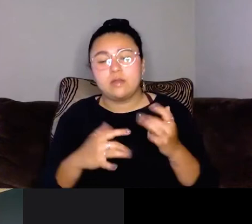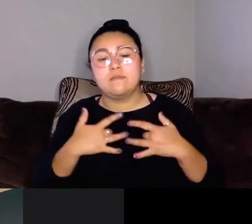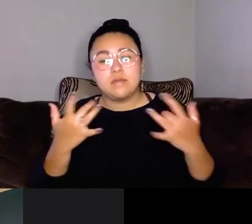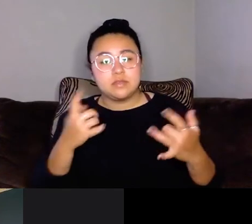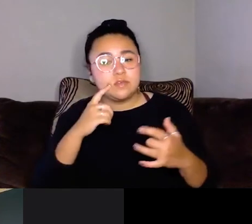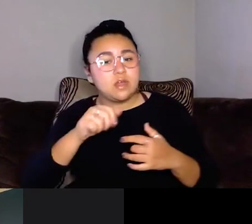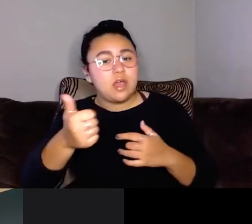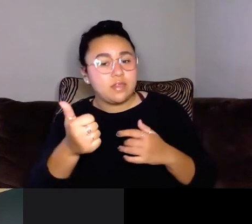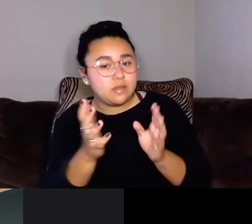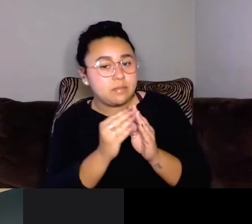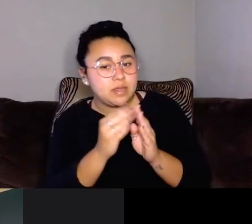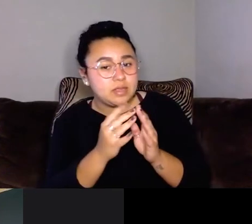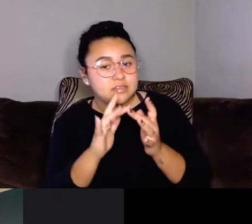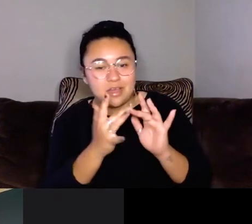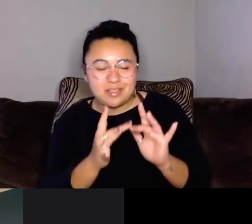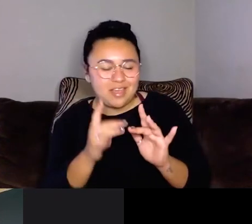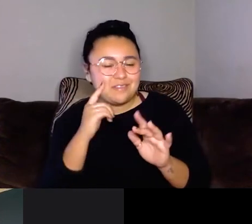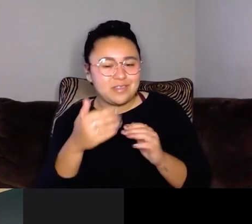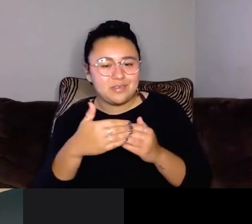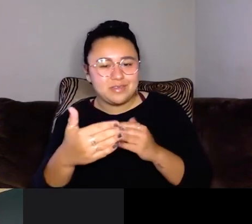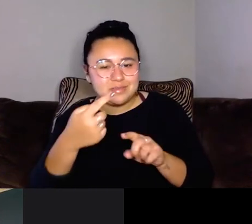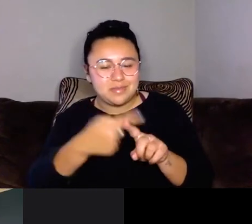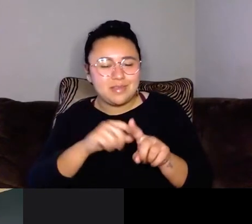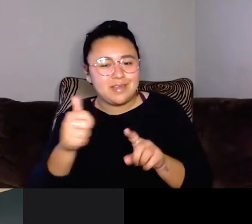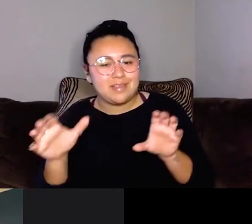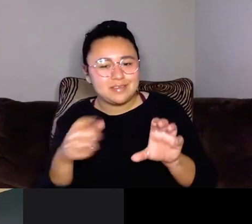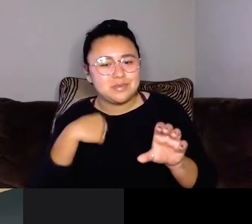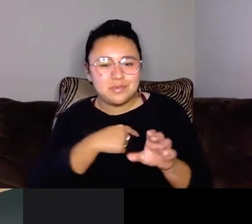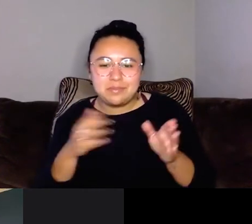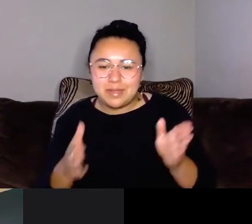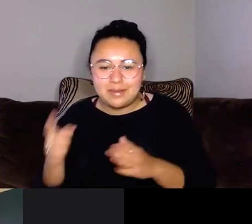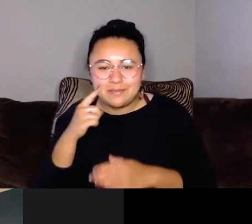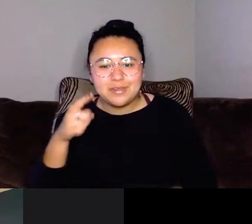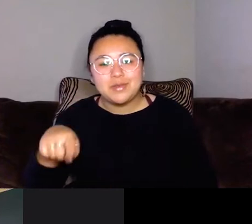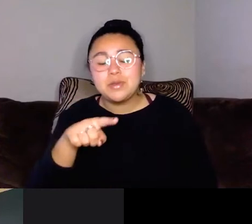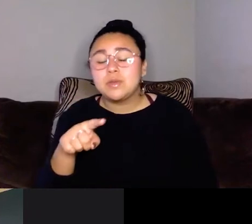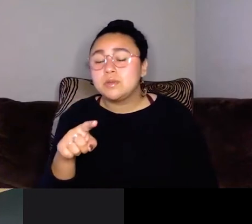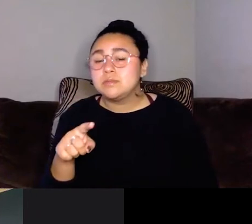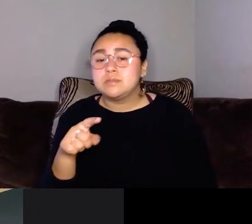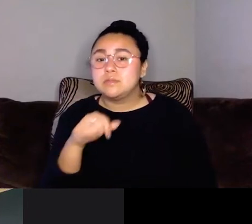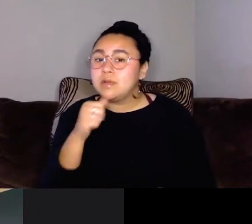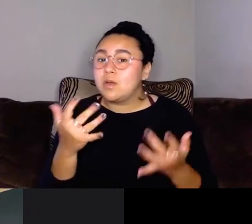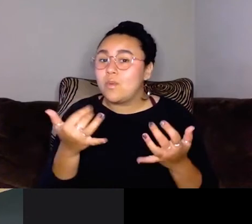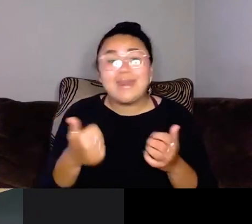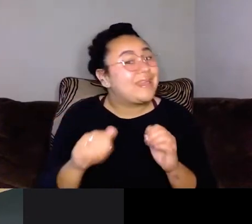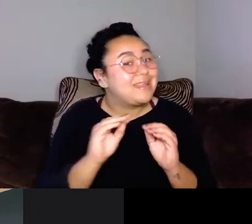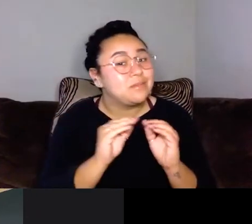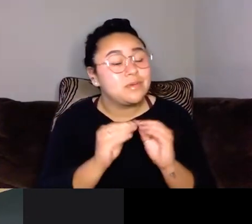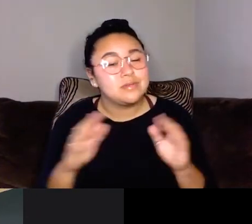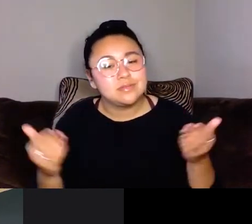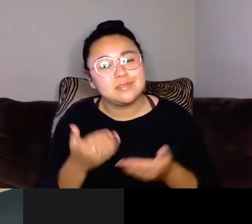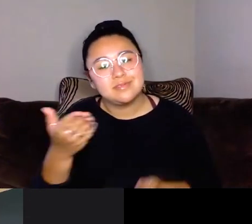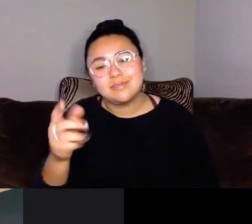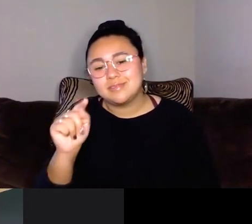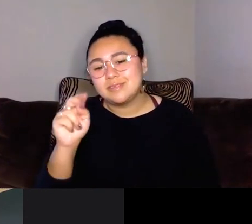up for the rest of the month and some other activities that we have planned for you. And with no further ado, I want to introduce